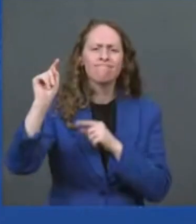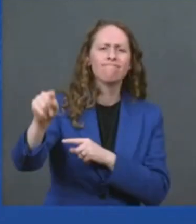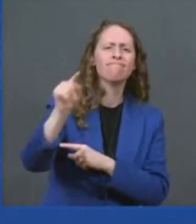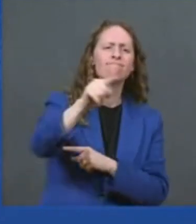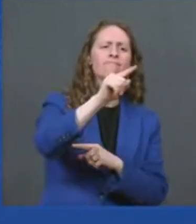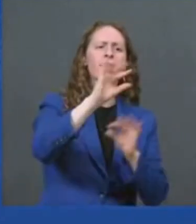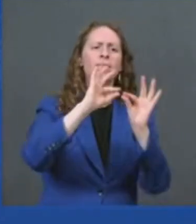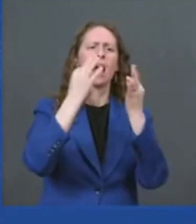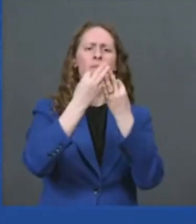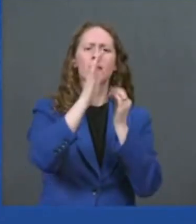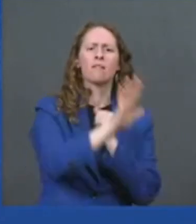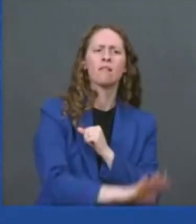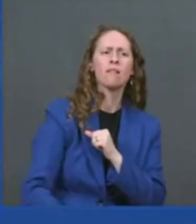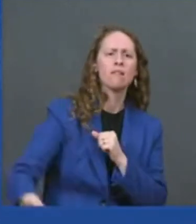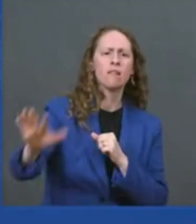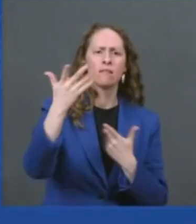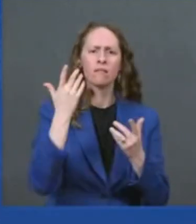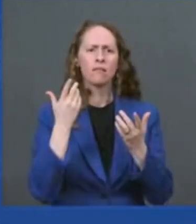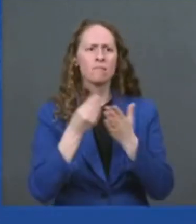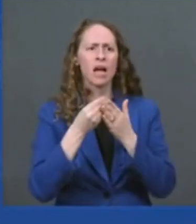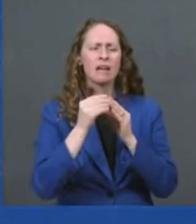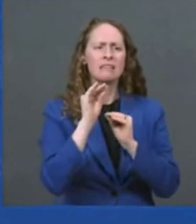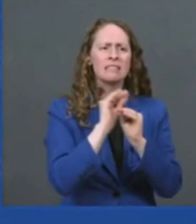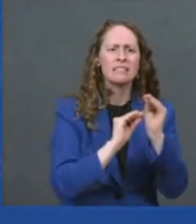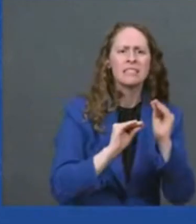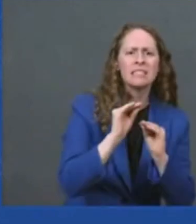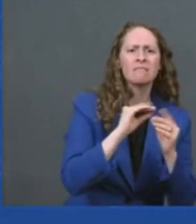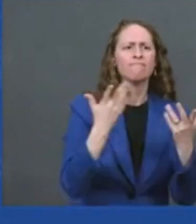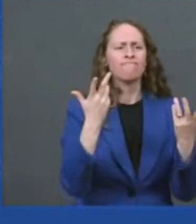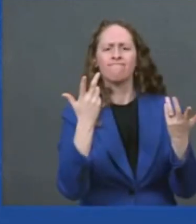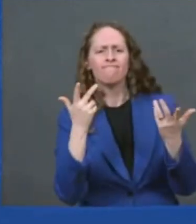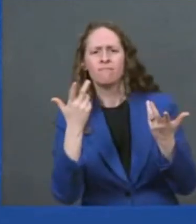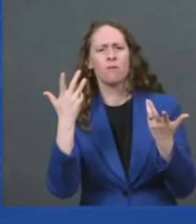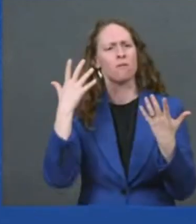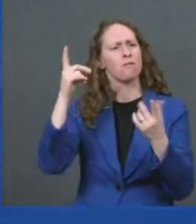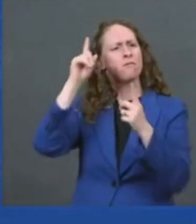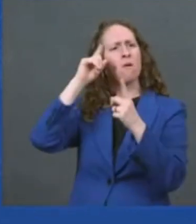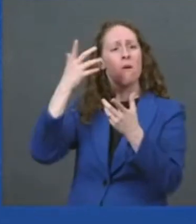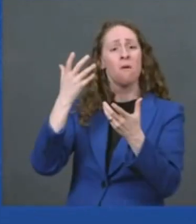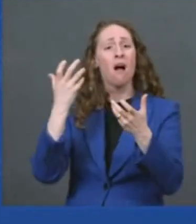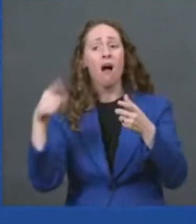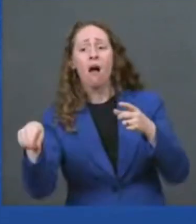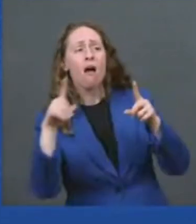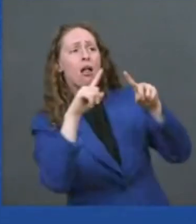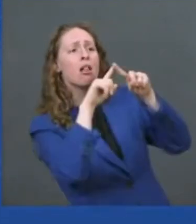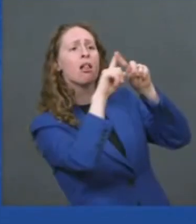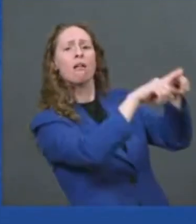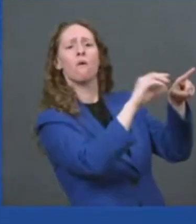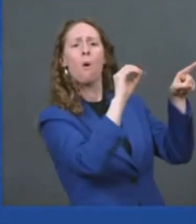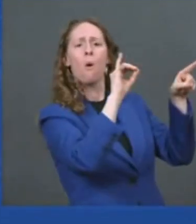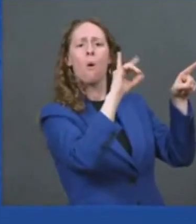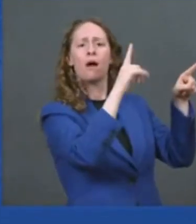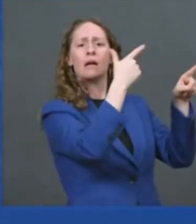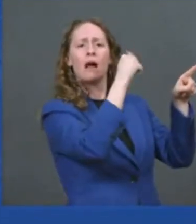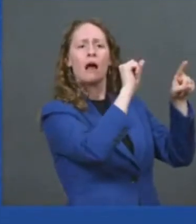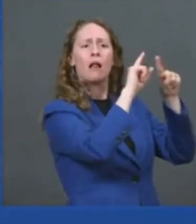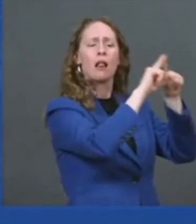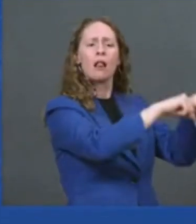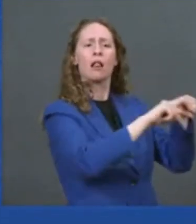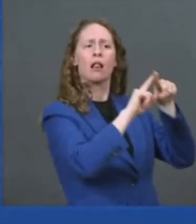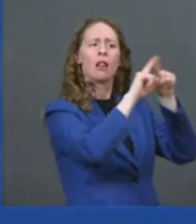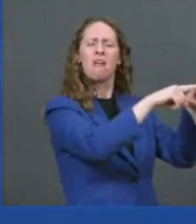with this charging network in place americans are going to have access to fast safe and reliable charging